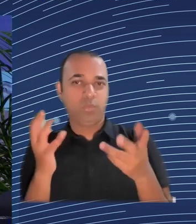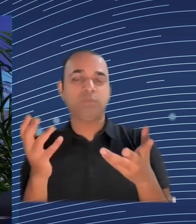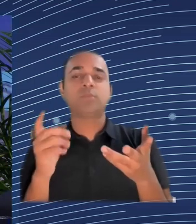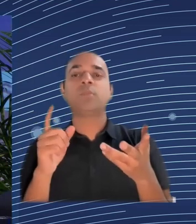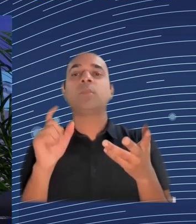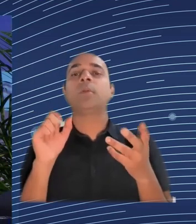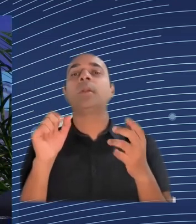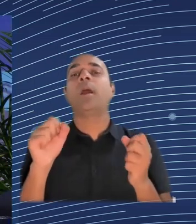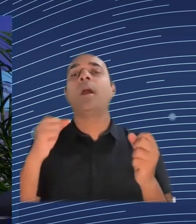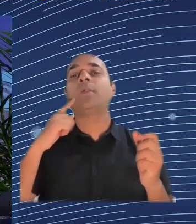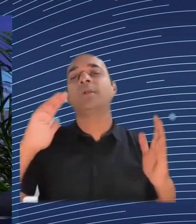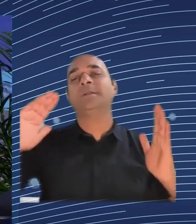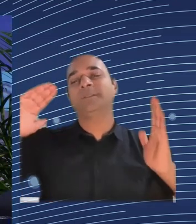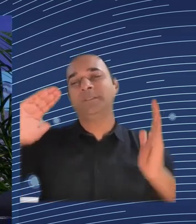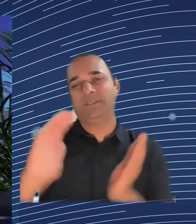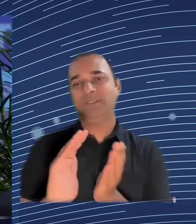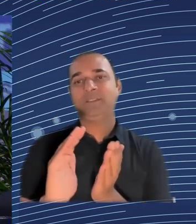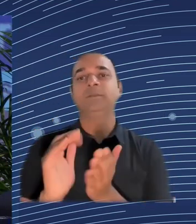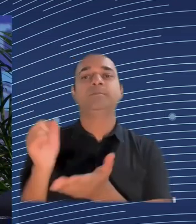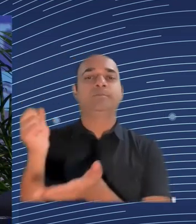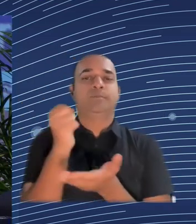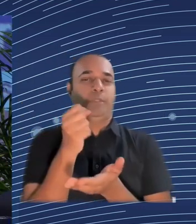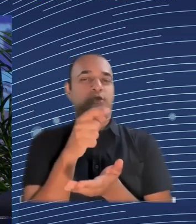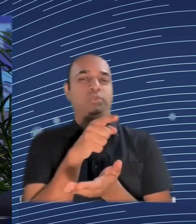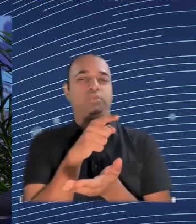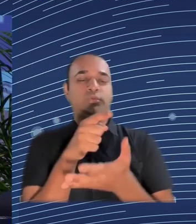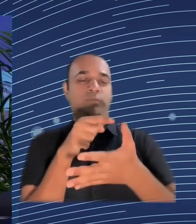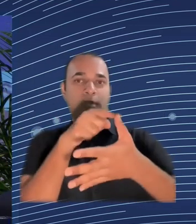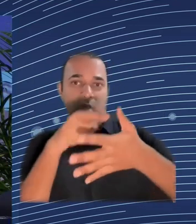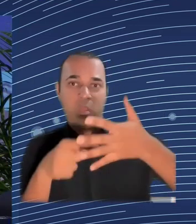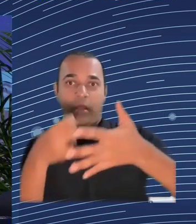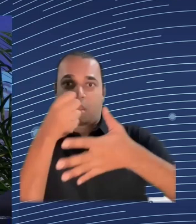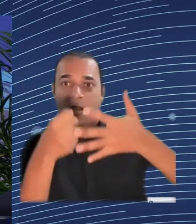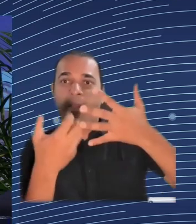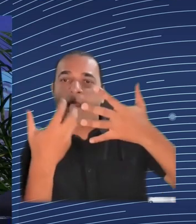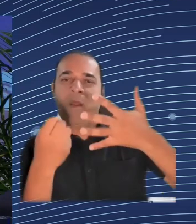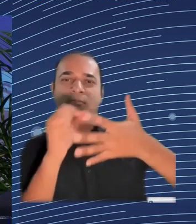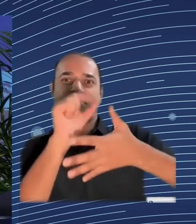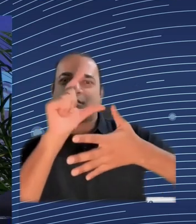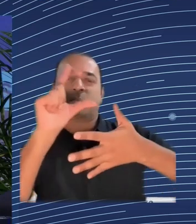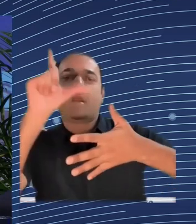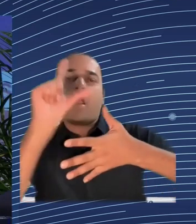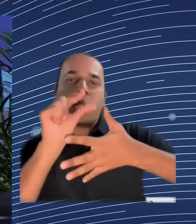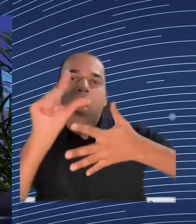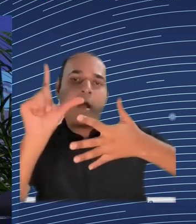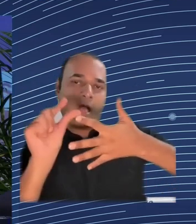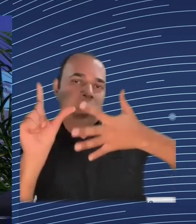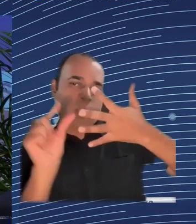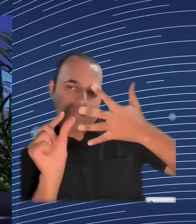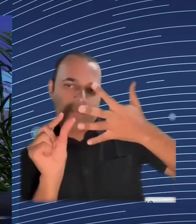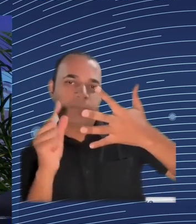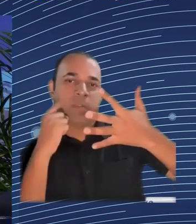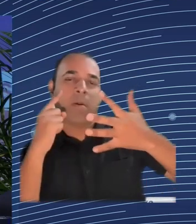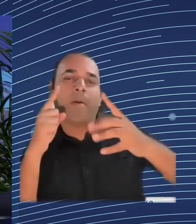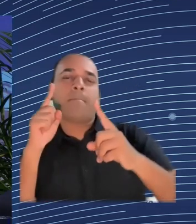those that are behind a certain level of the GDP. It's that all of us in the European Union believe that it's